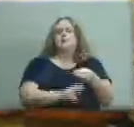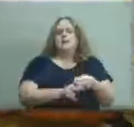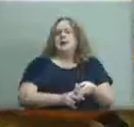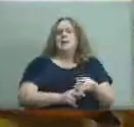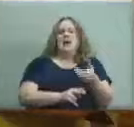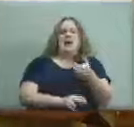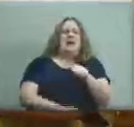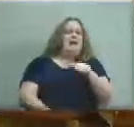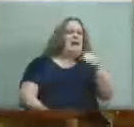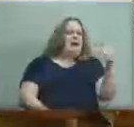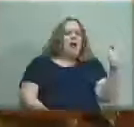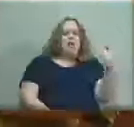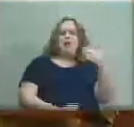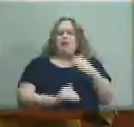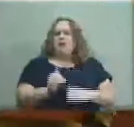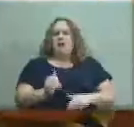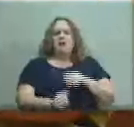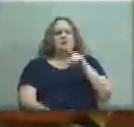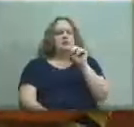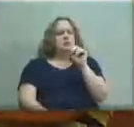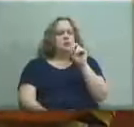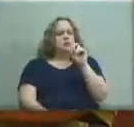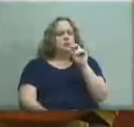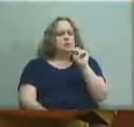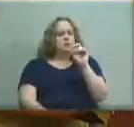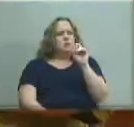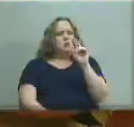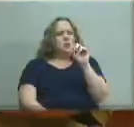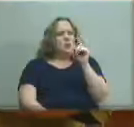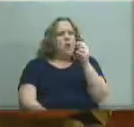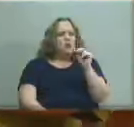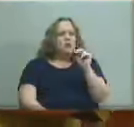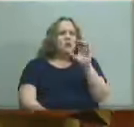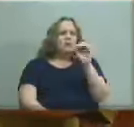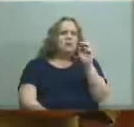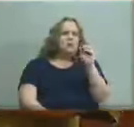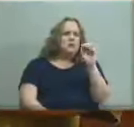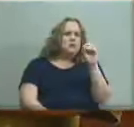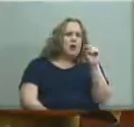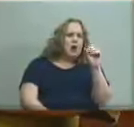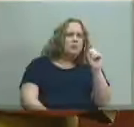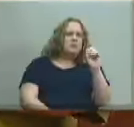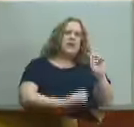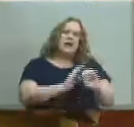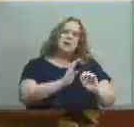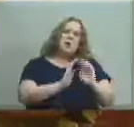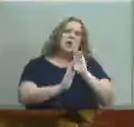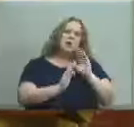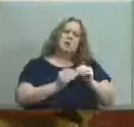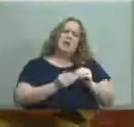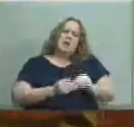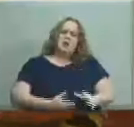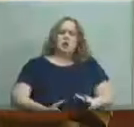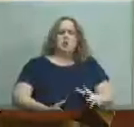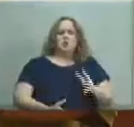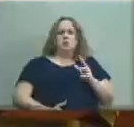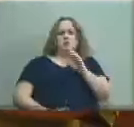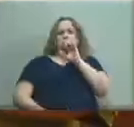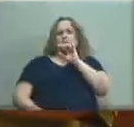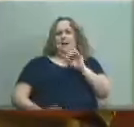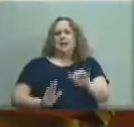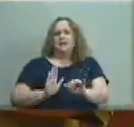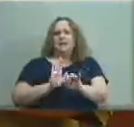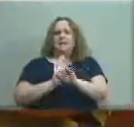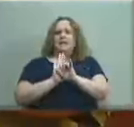other than Norton Commons Elementary would really lose for us the identity